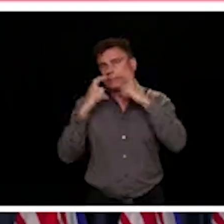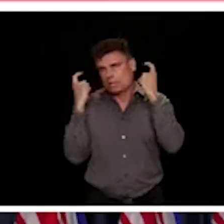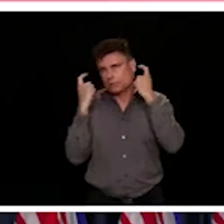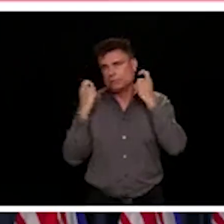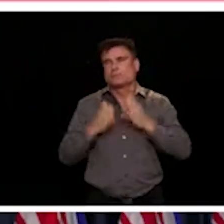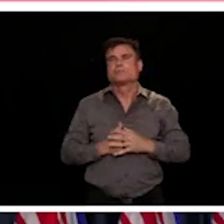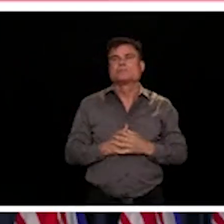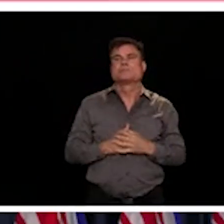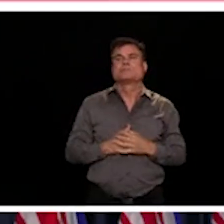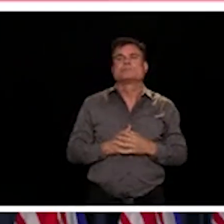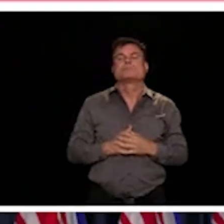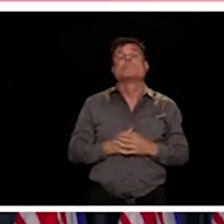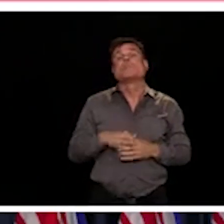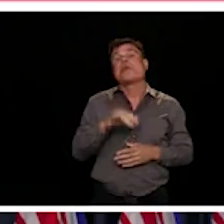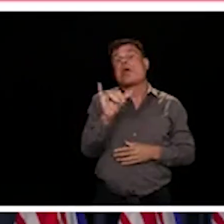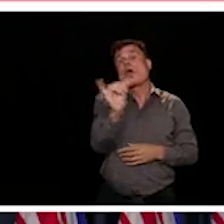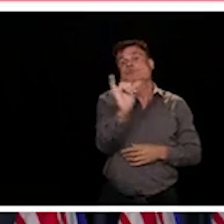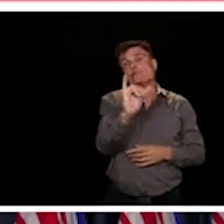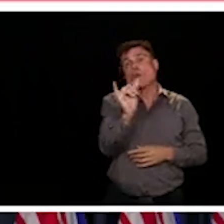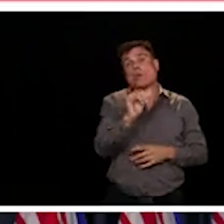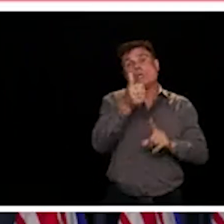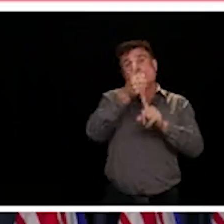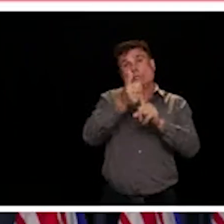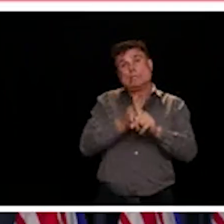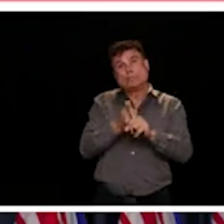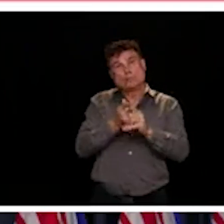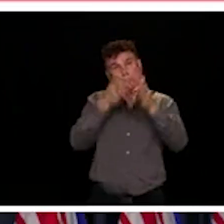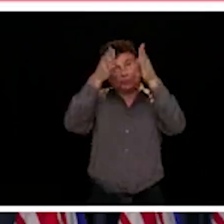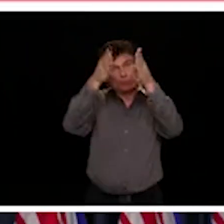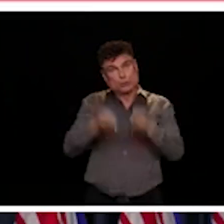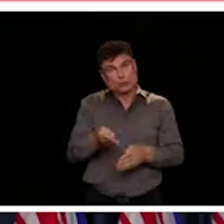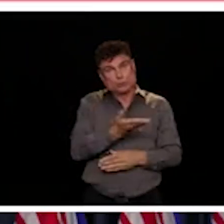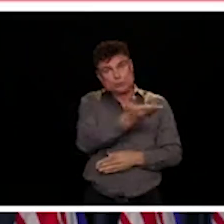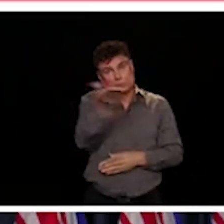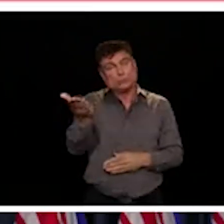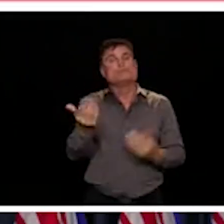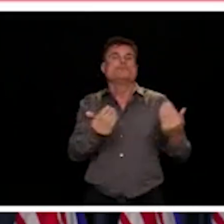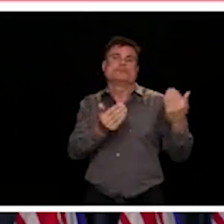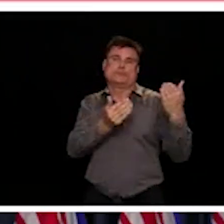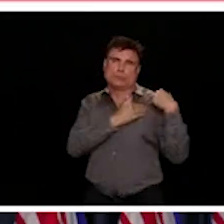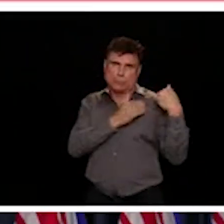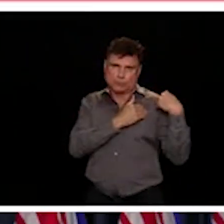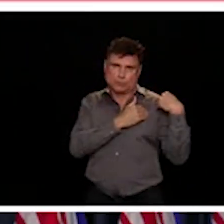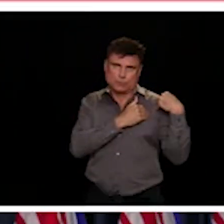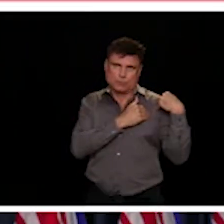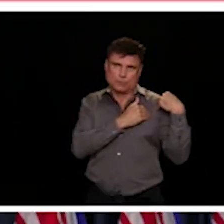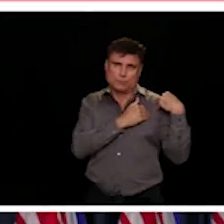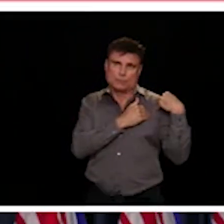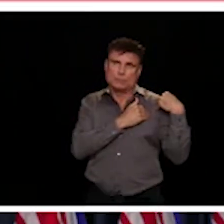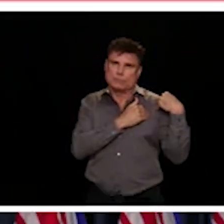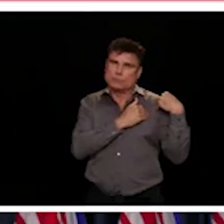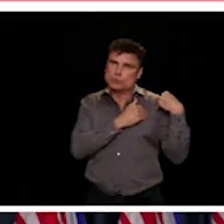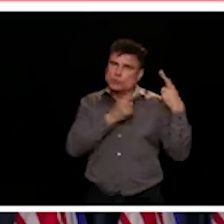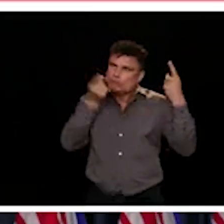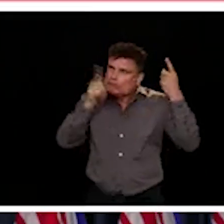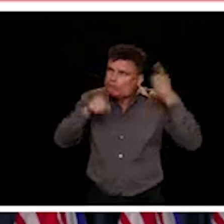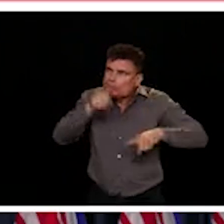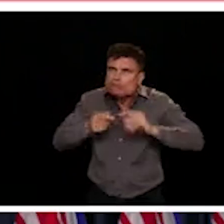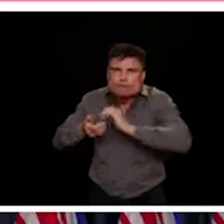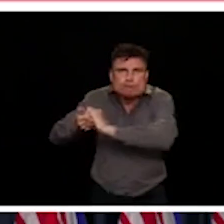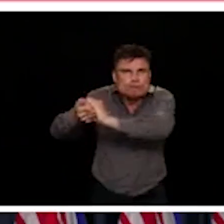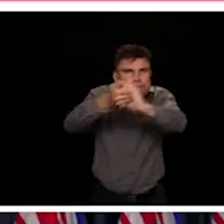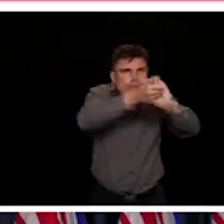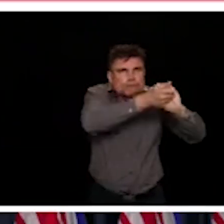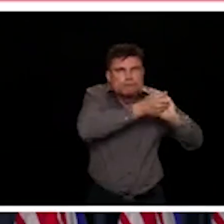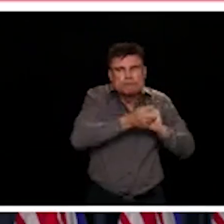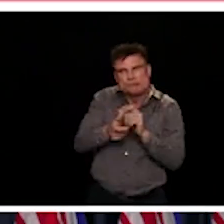health, a team effort or a team sport that all of us need to be committed to to be successful. Our responsibility is to